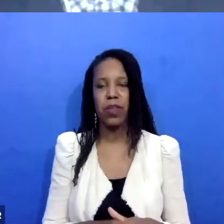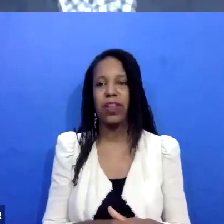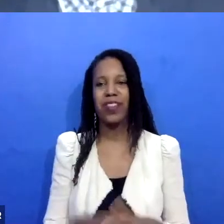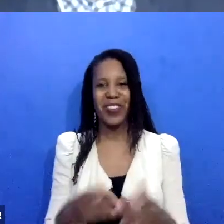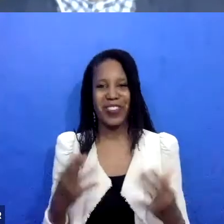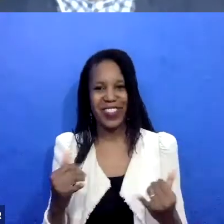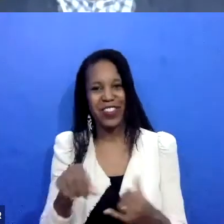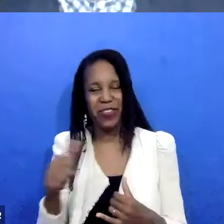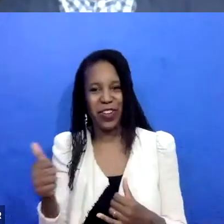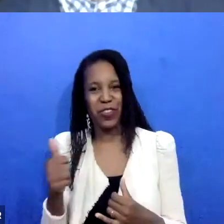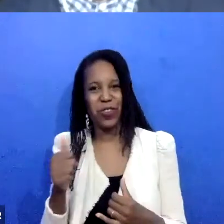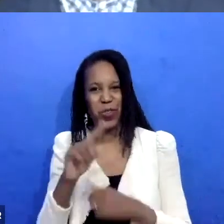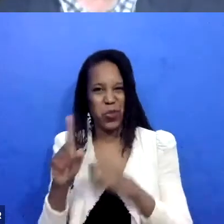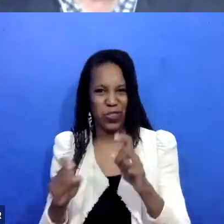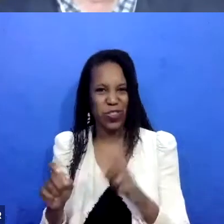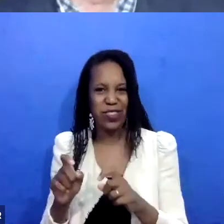Uh,